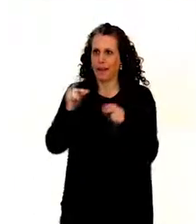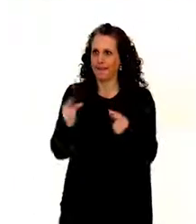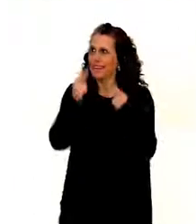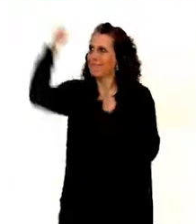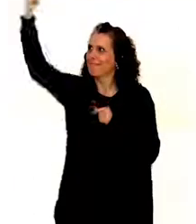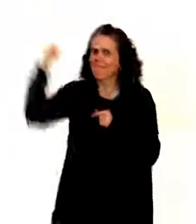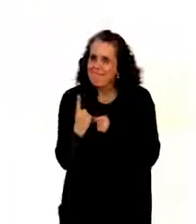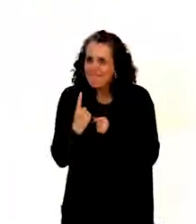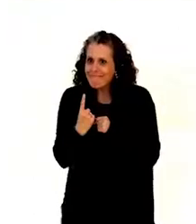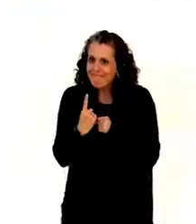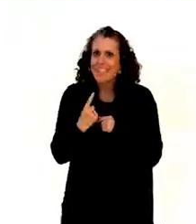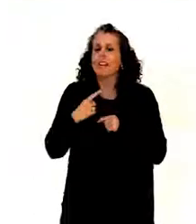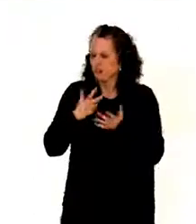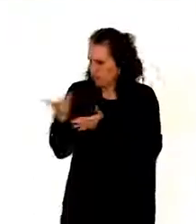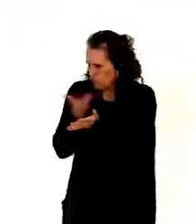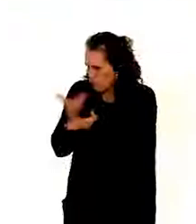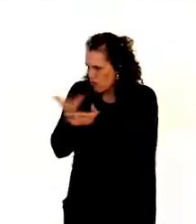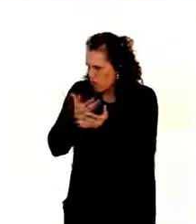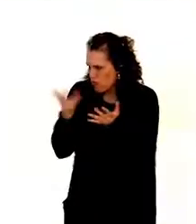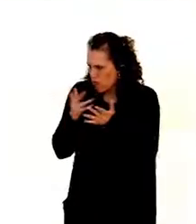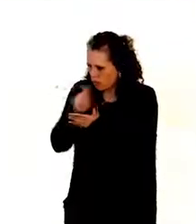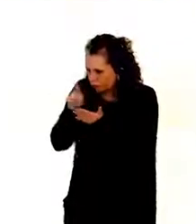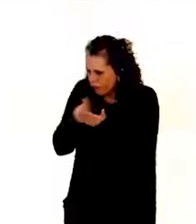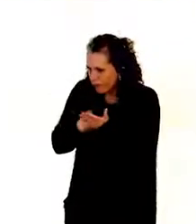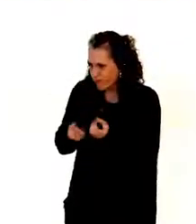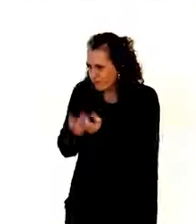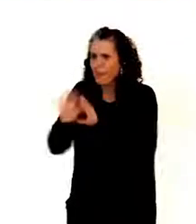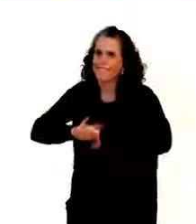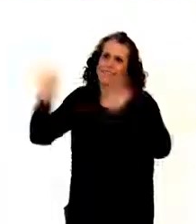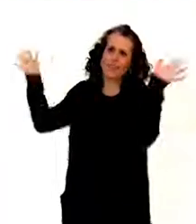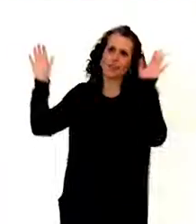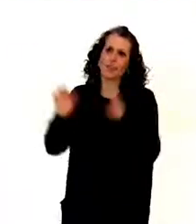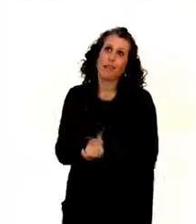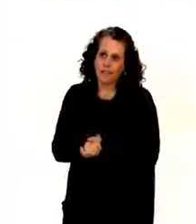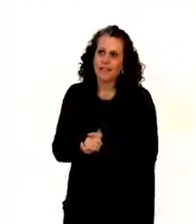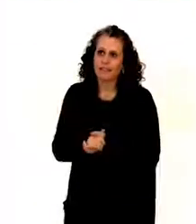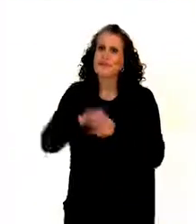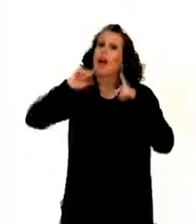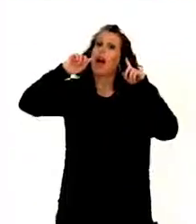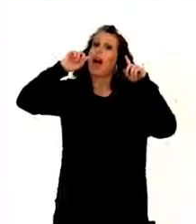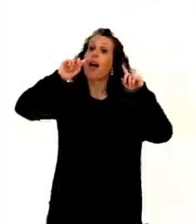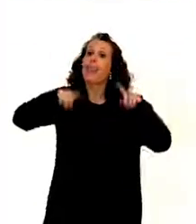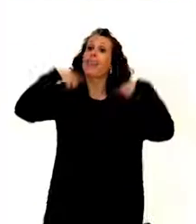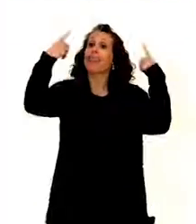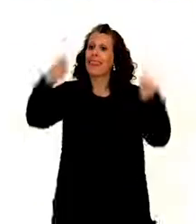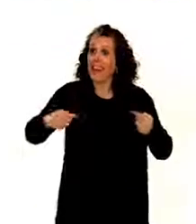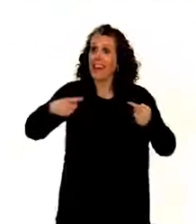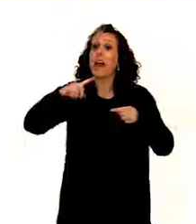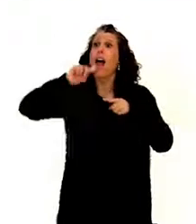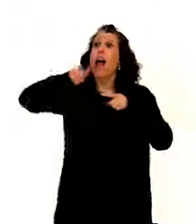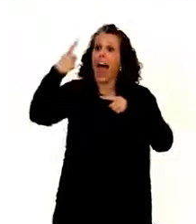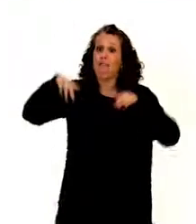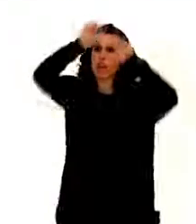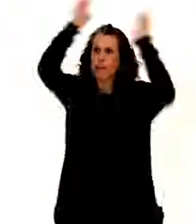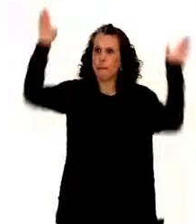my friend did have her tax income filled out. So that was an example. Later on, they did reconstruct the building and they made it